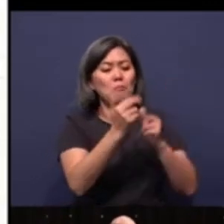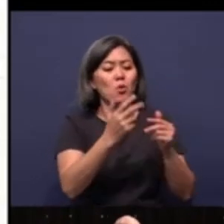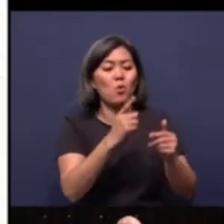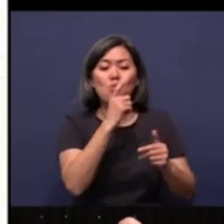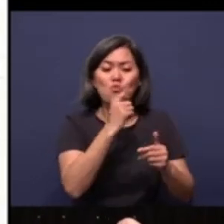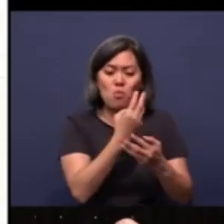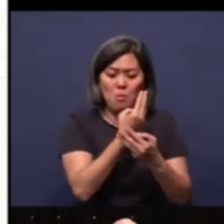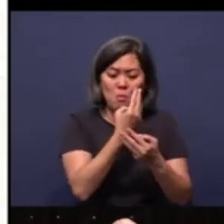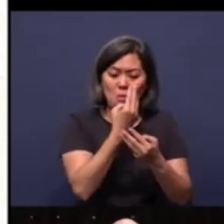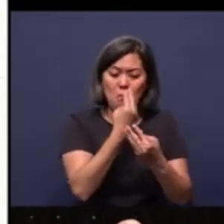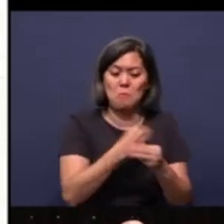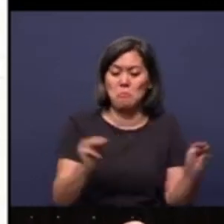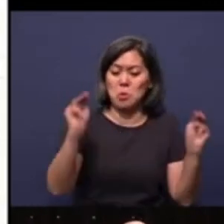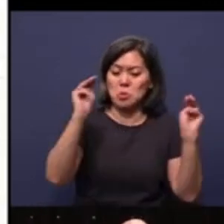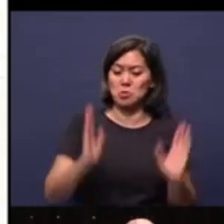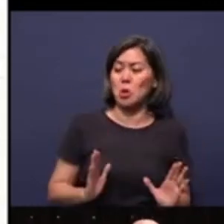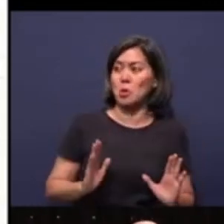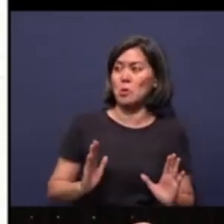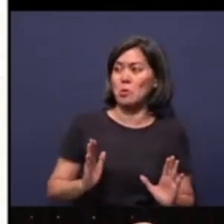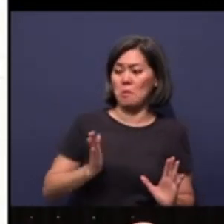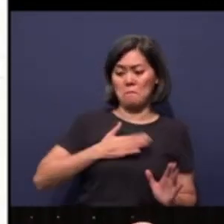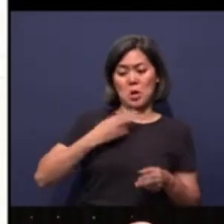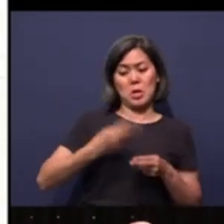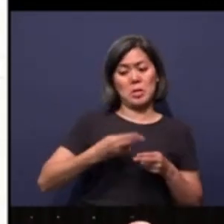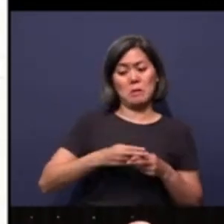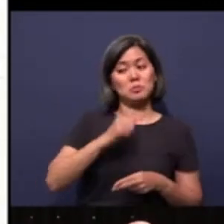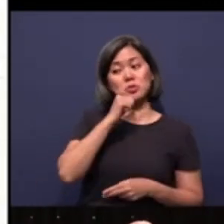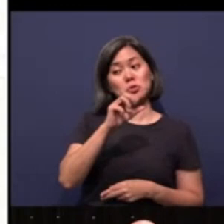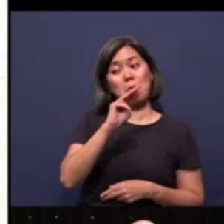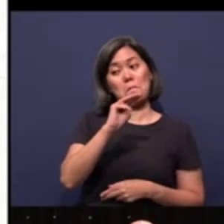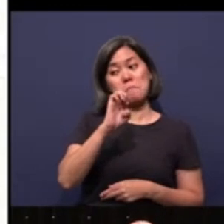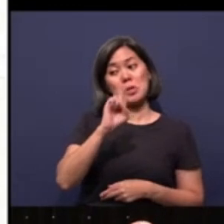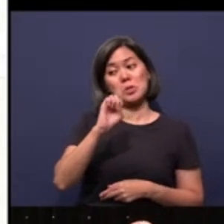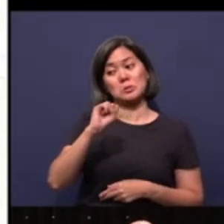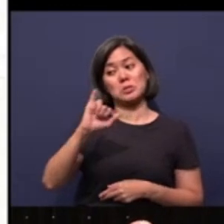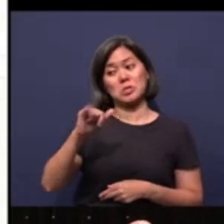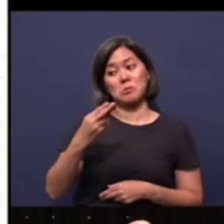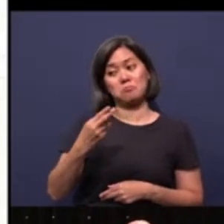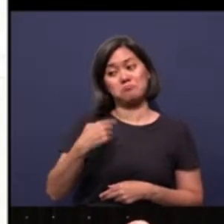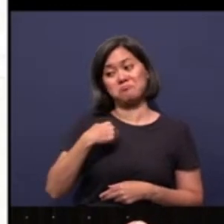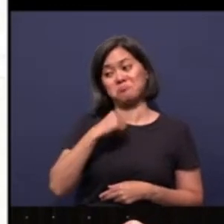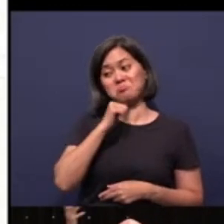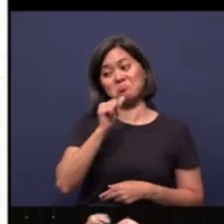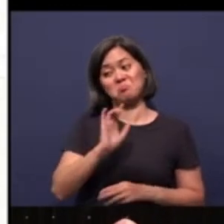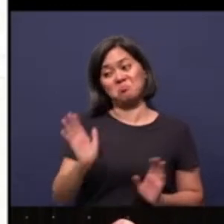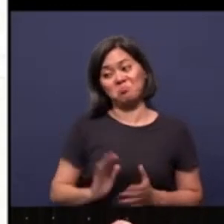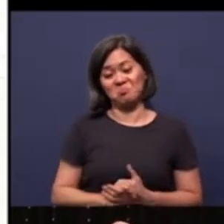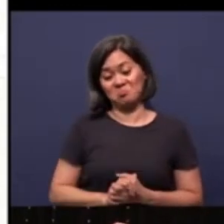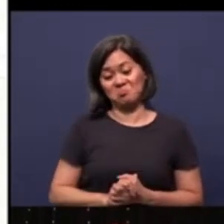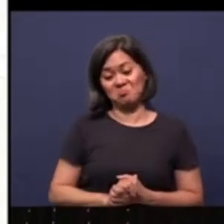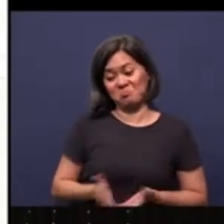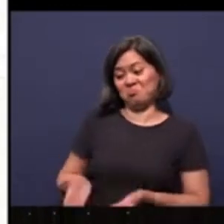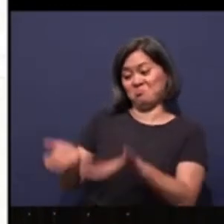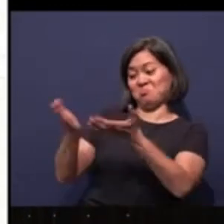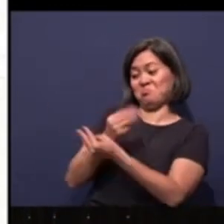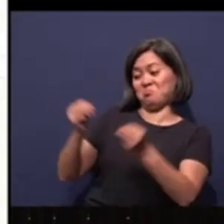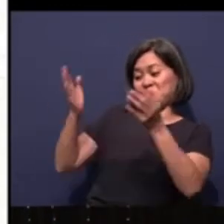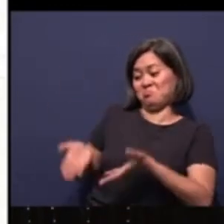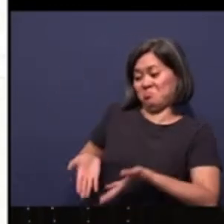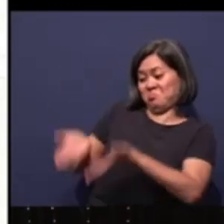Messiah. Hello, my name is not Messiah. So not me. Let the Messiah build the house.